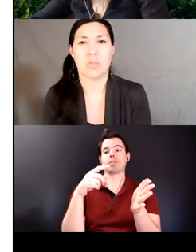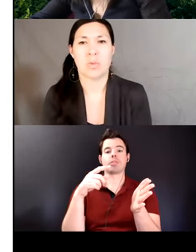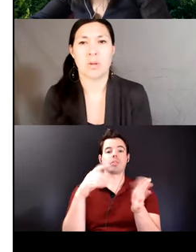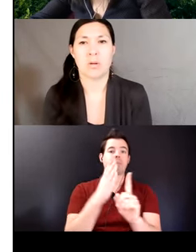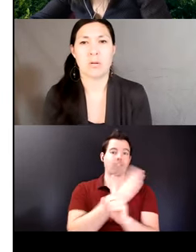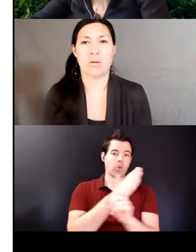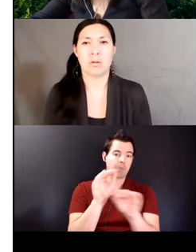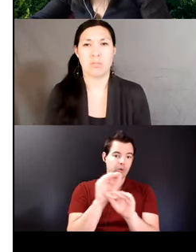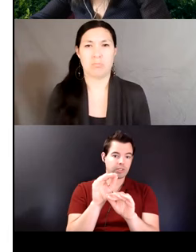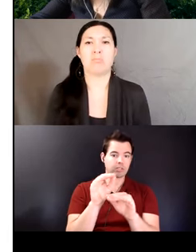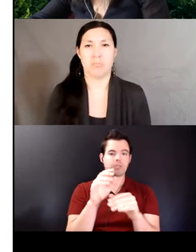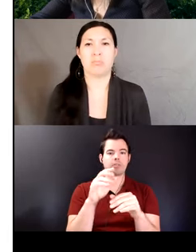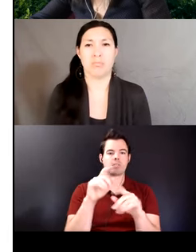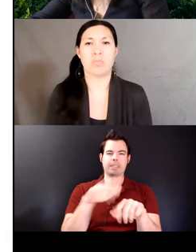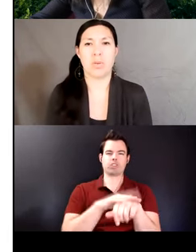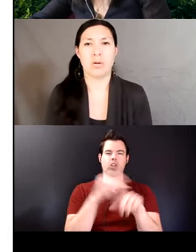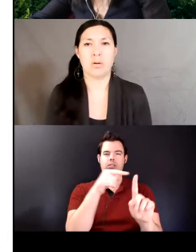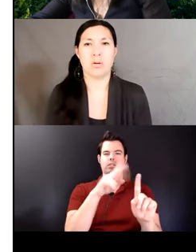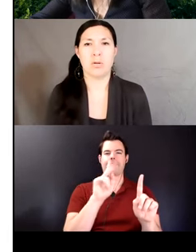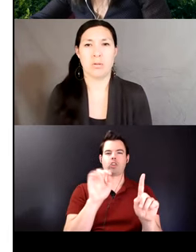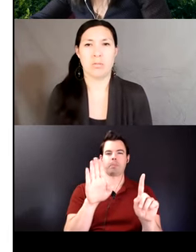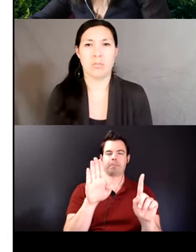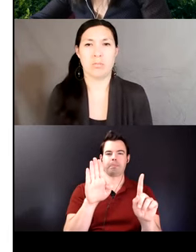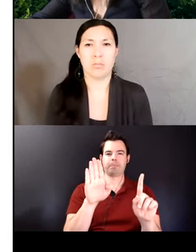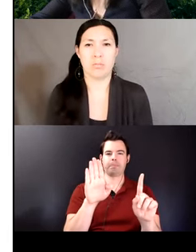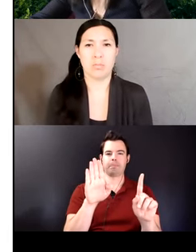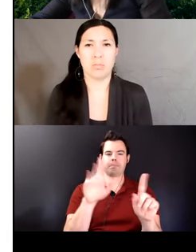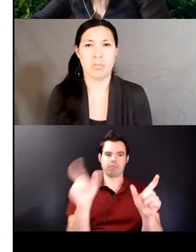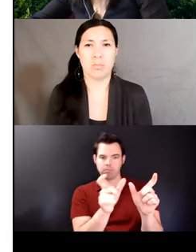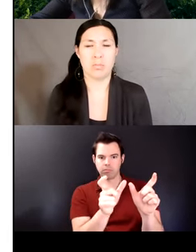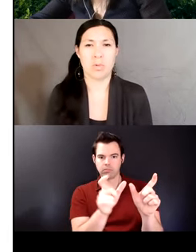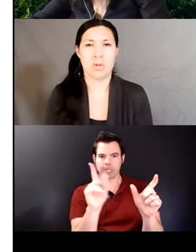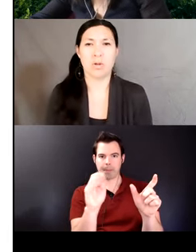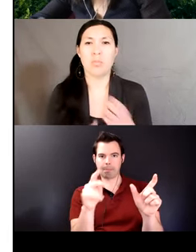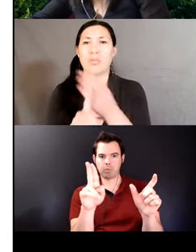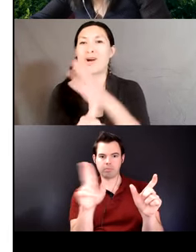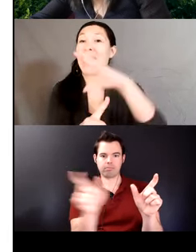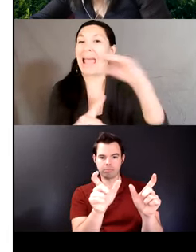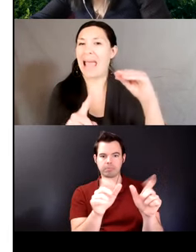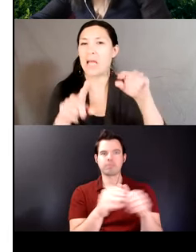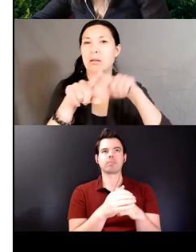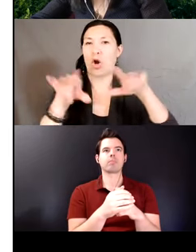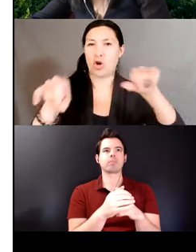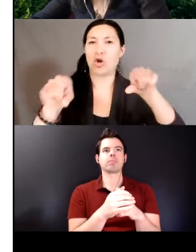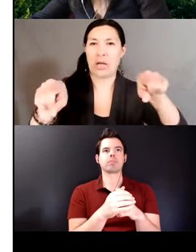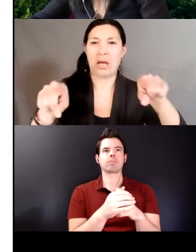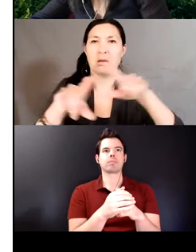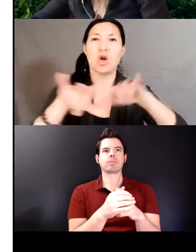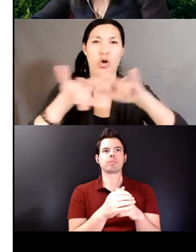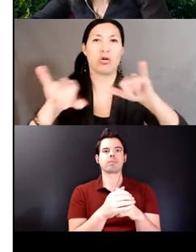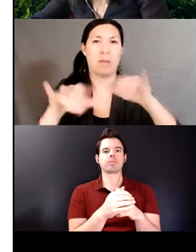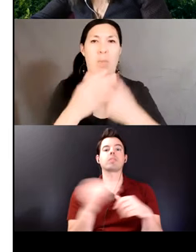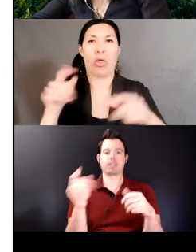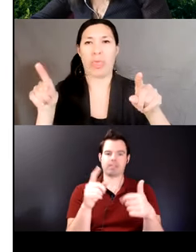of verb root it combines two additionally it will provide us information on the subject and the possessed